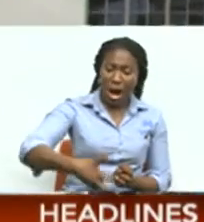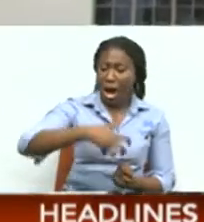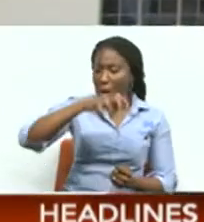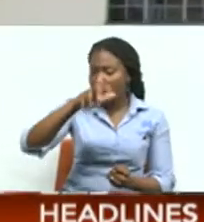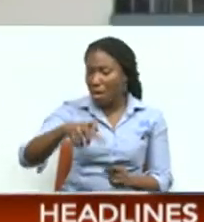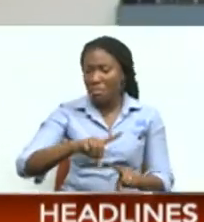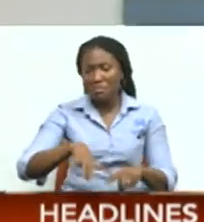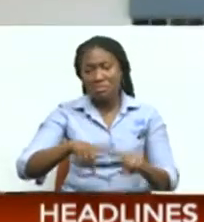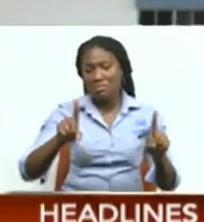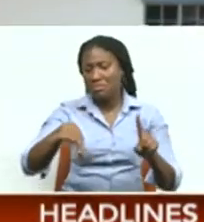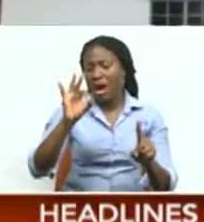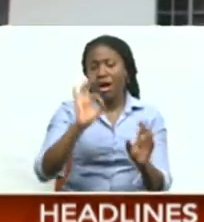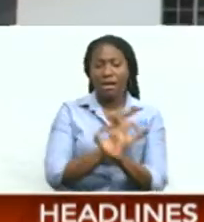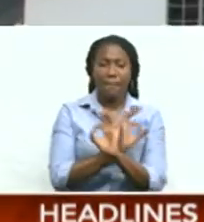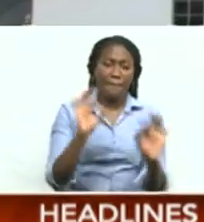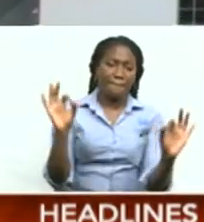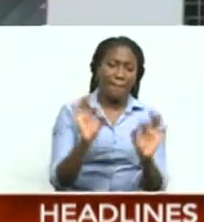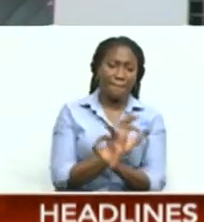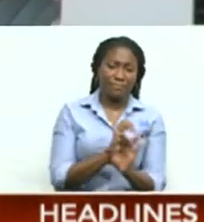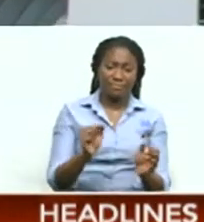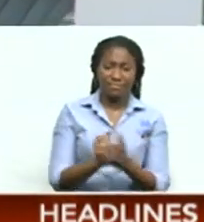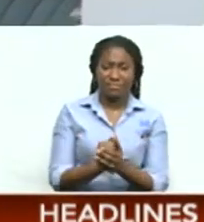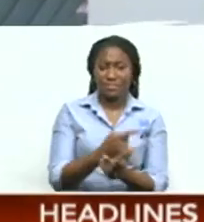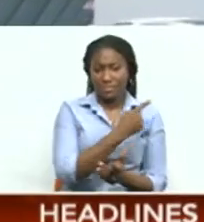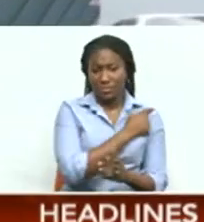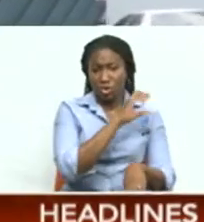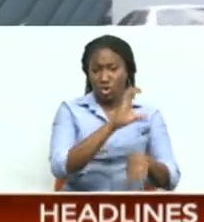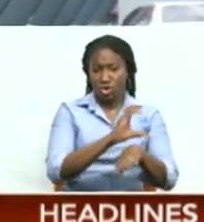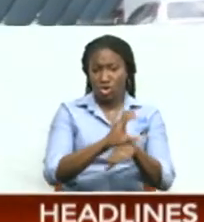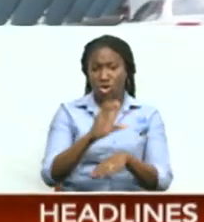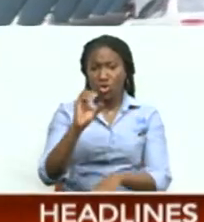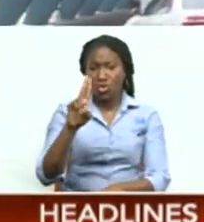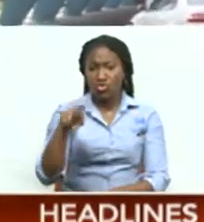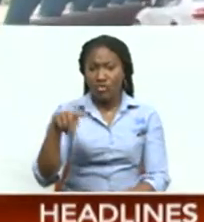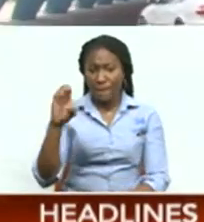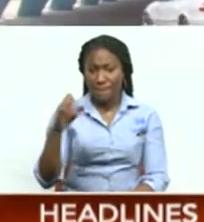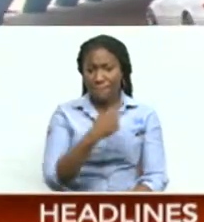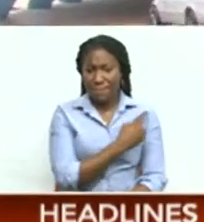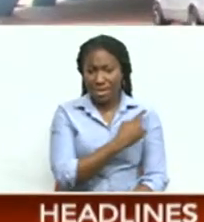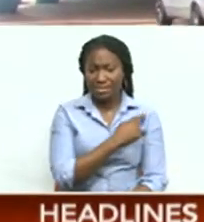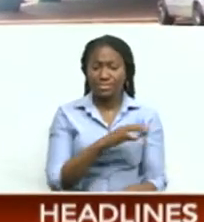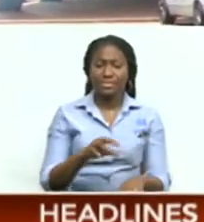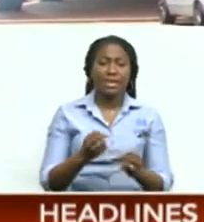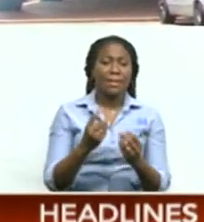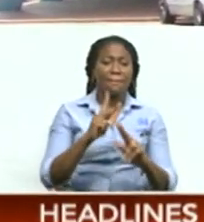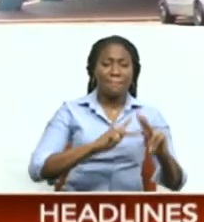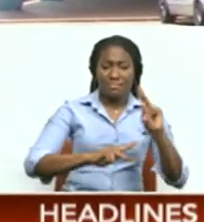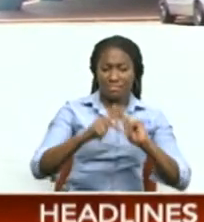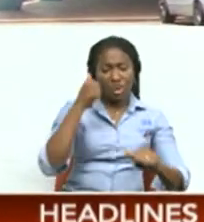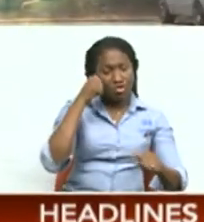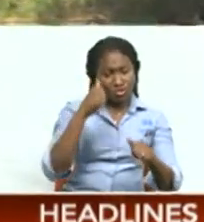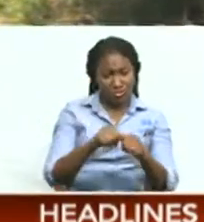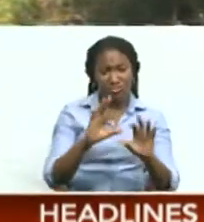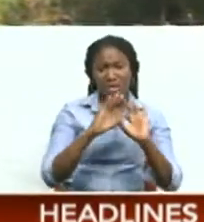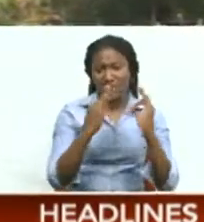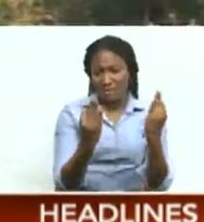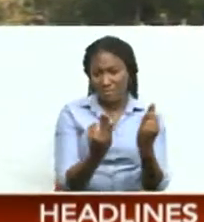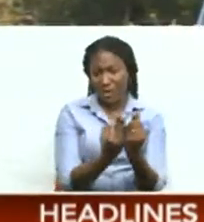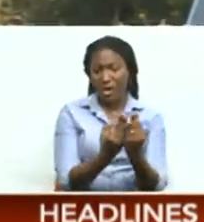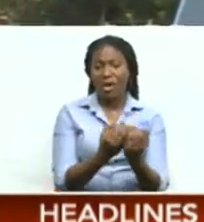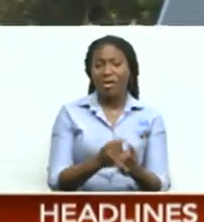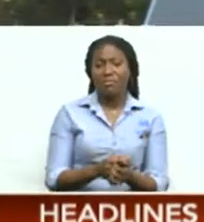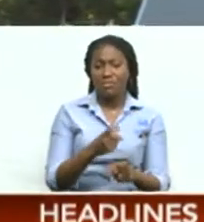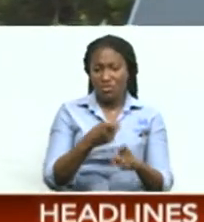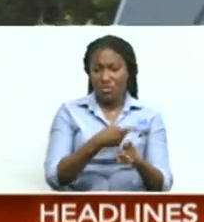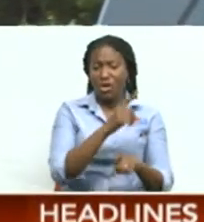-handed. As members of the Our Lady of Fatima Church in Kurep, the Matoura family will remember during today's weekly service. Parish priest